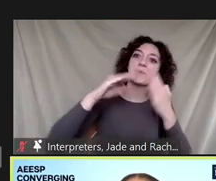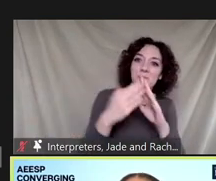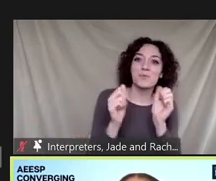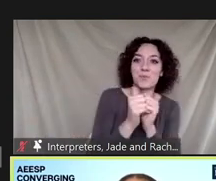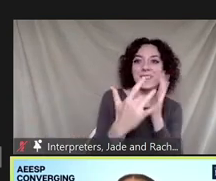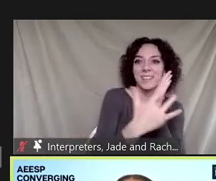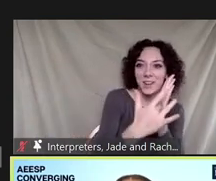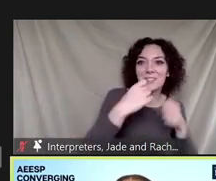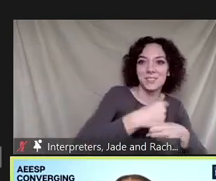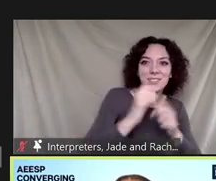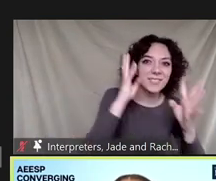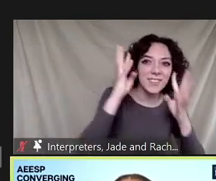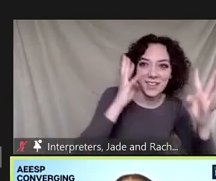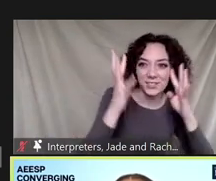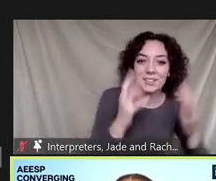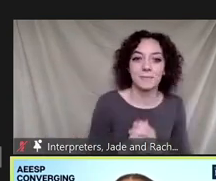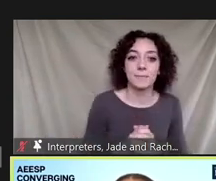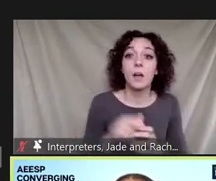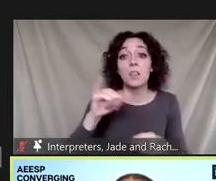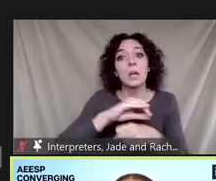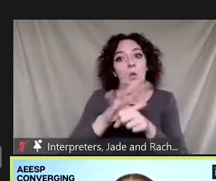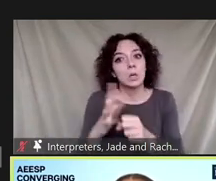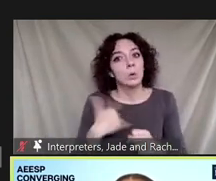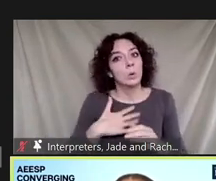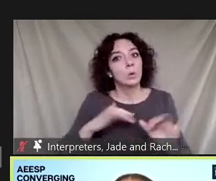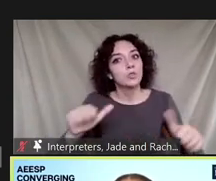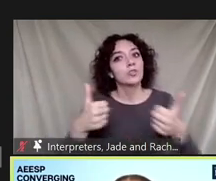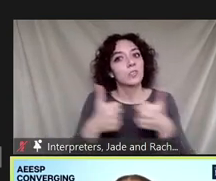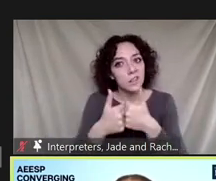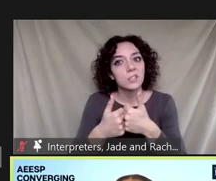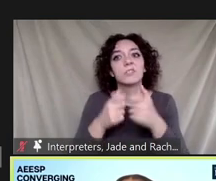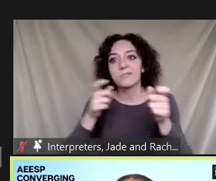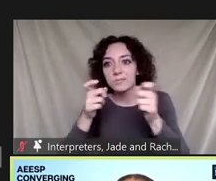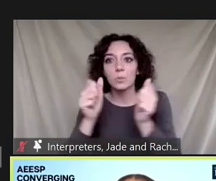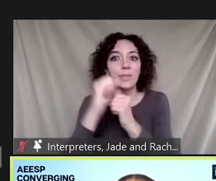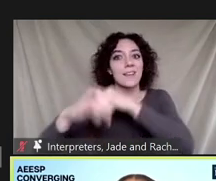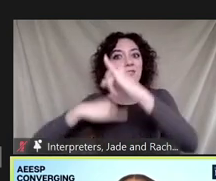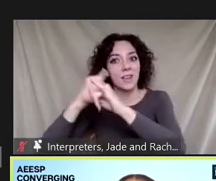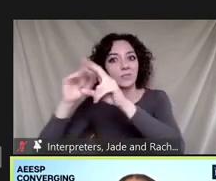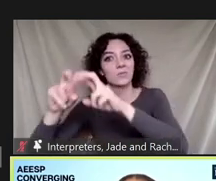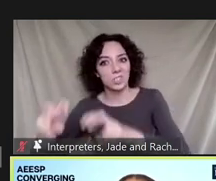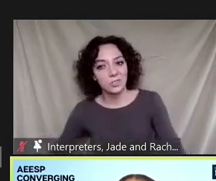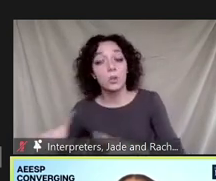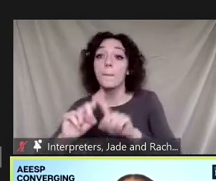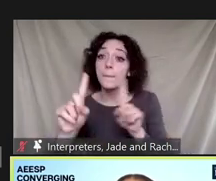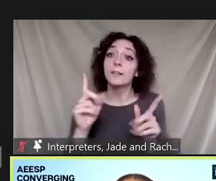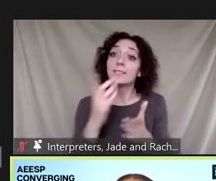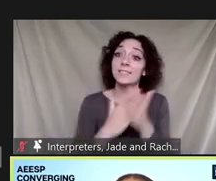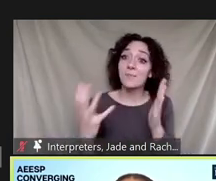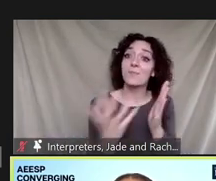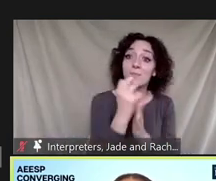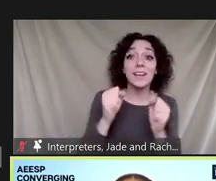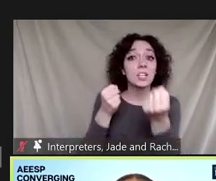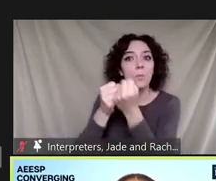due to kobe 19 it's been challenging coordinating international research but there have been opportunities to support knowledge exchange